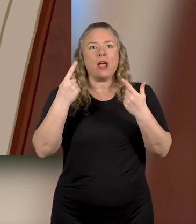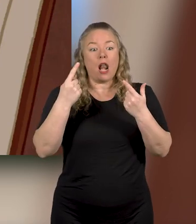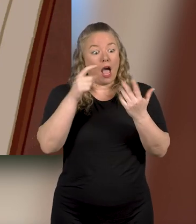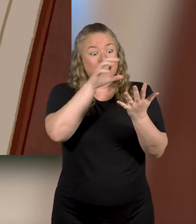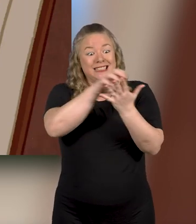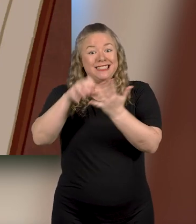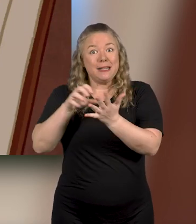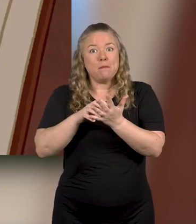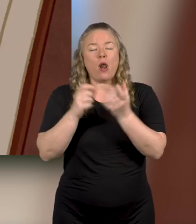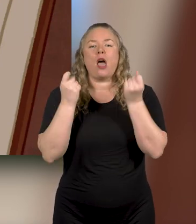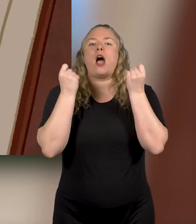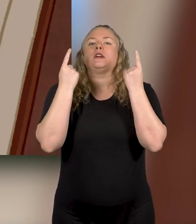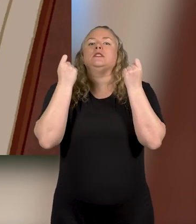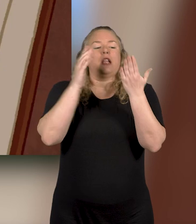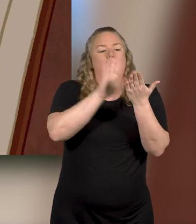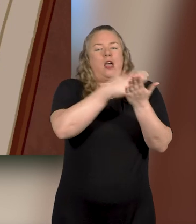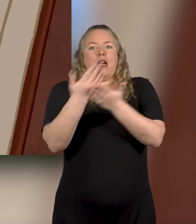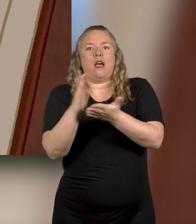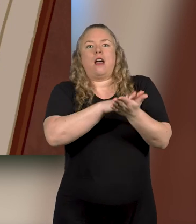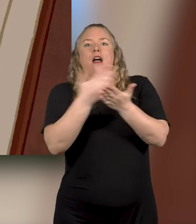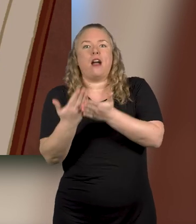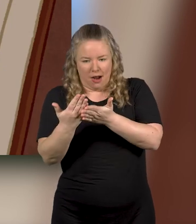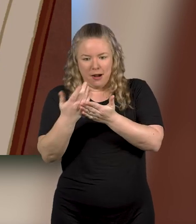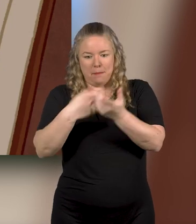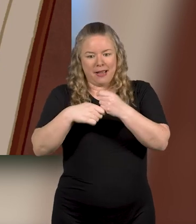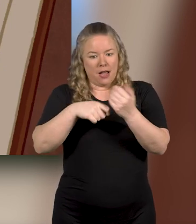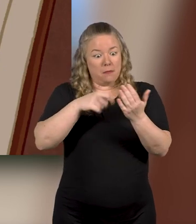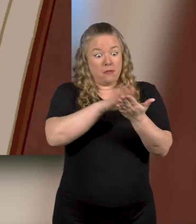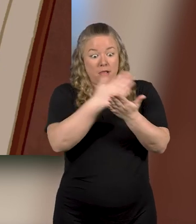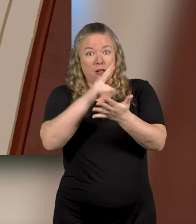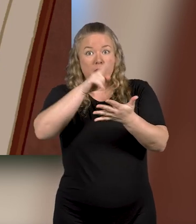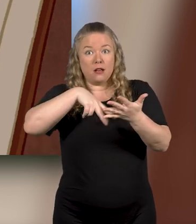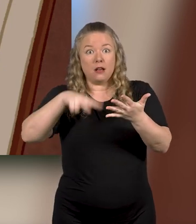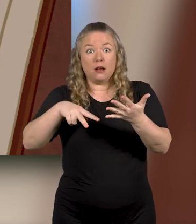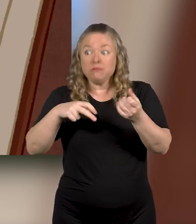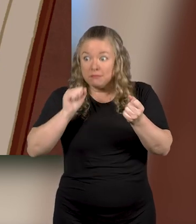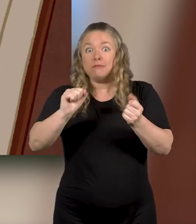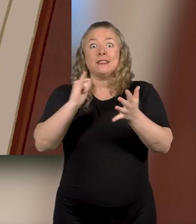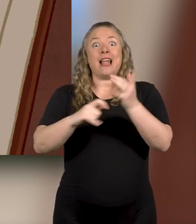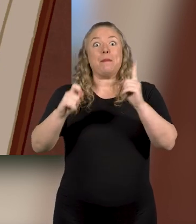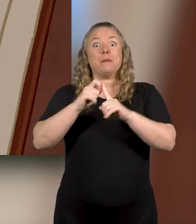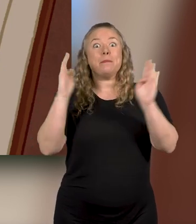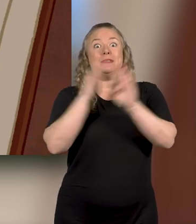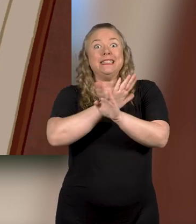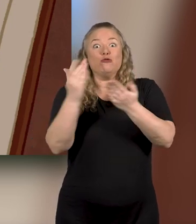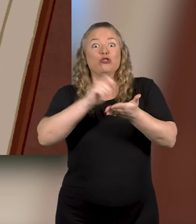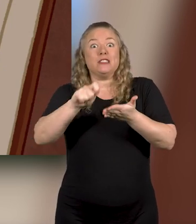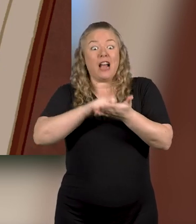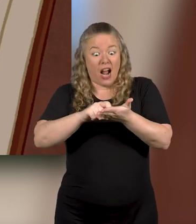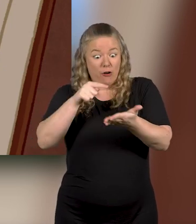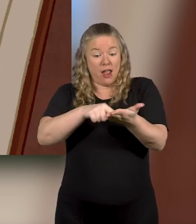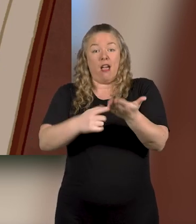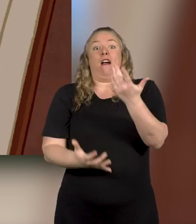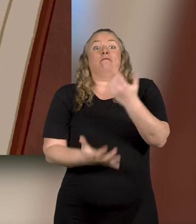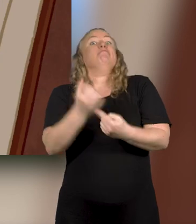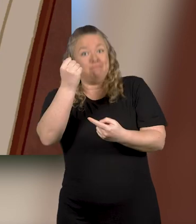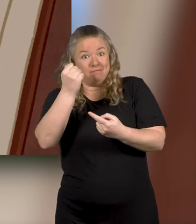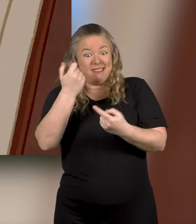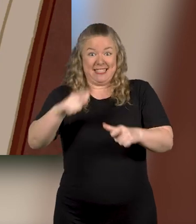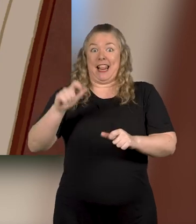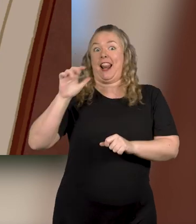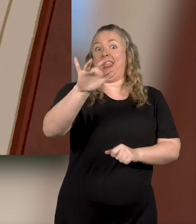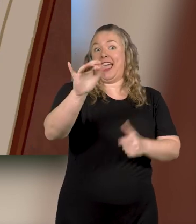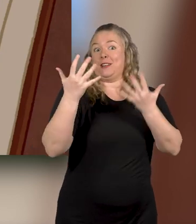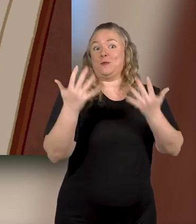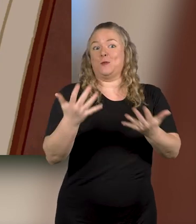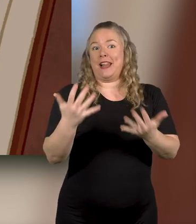realised how to read the symbols and understood that Pepys had kept a secret diary. The diary